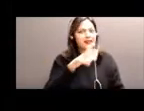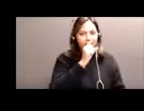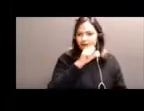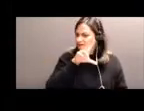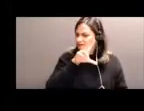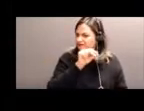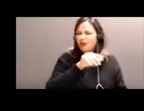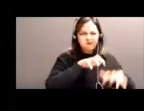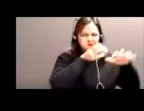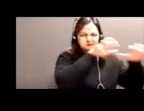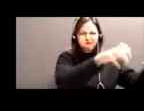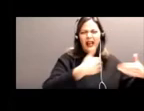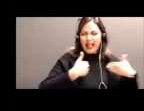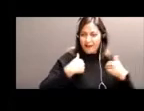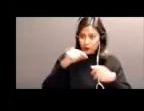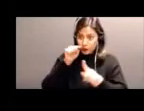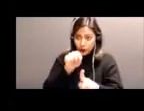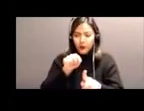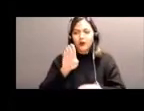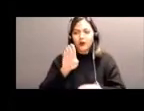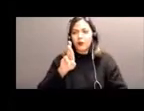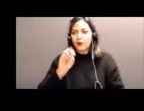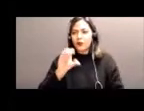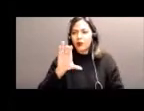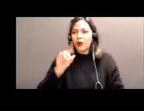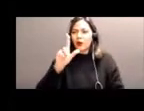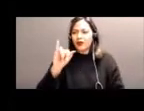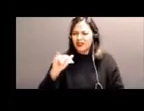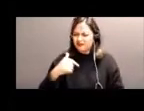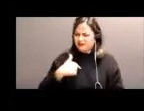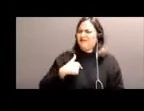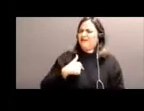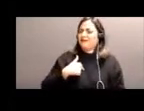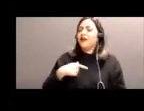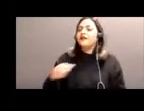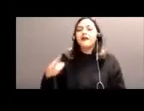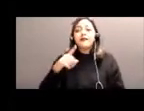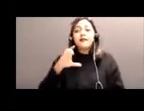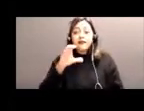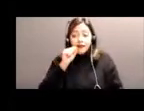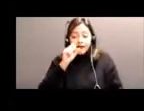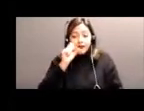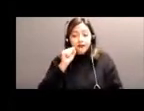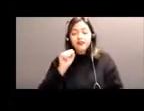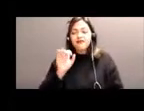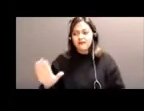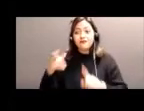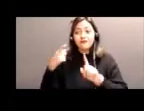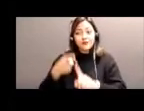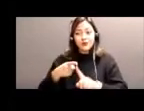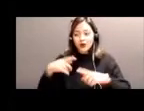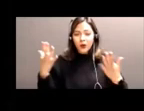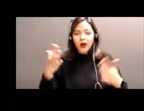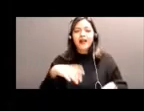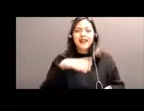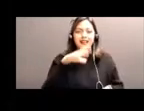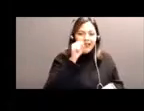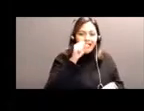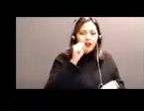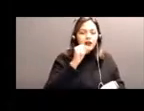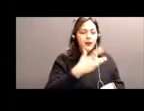I a broccoli? He said, a carrot is like a silo, a silo that keeps to themselves